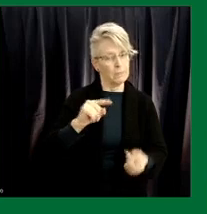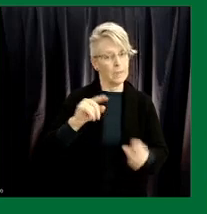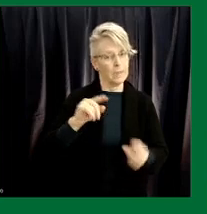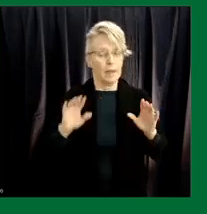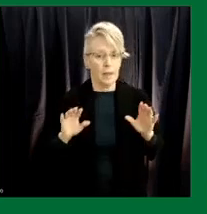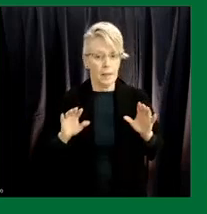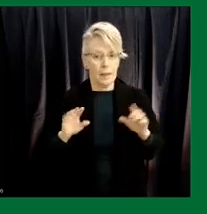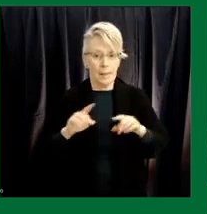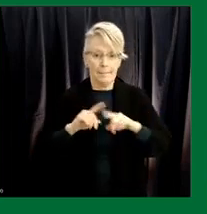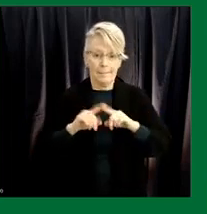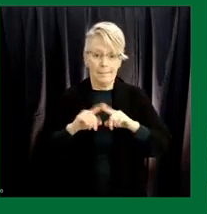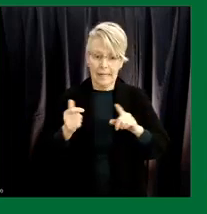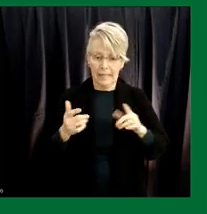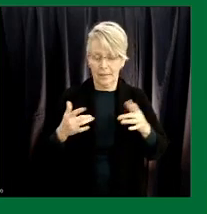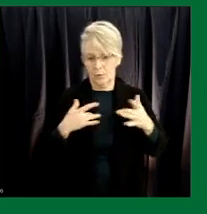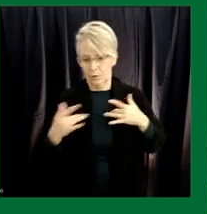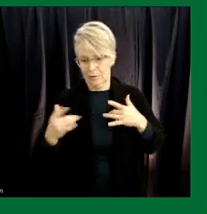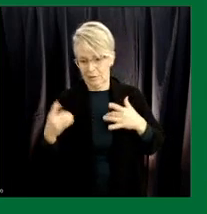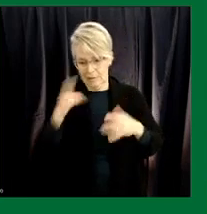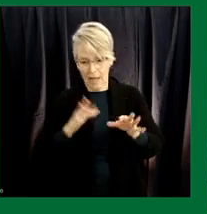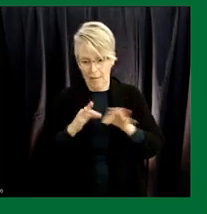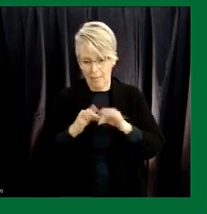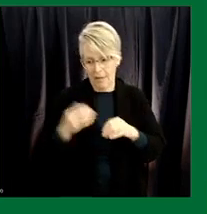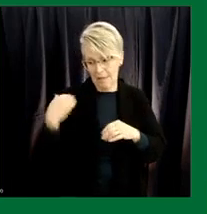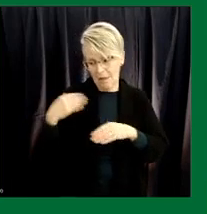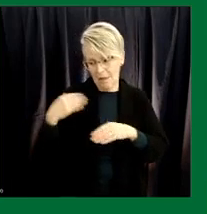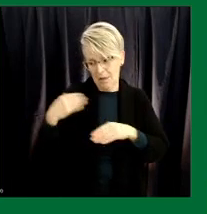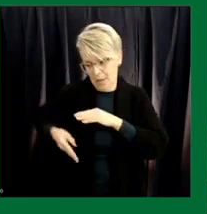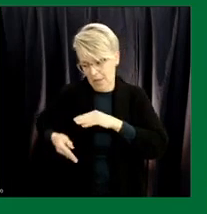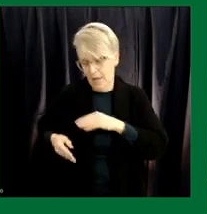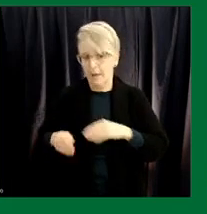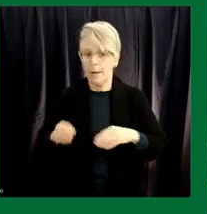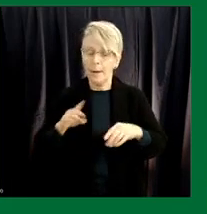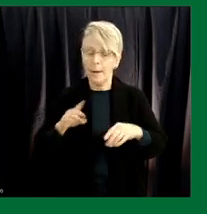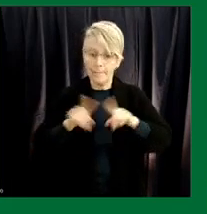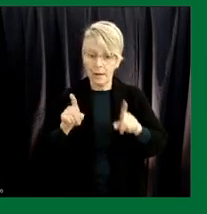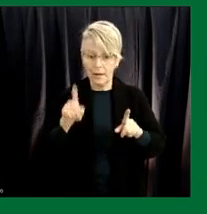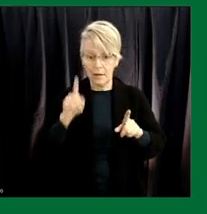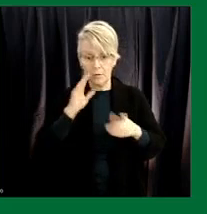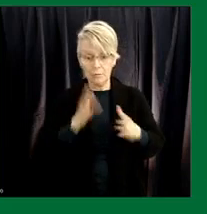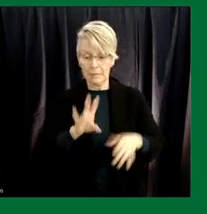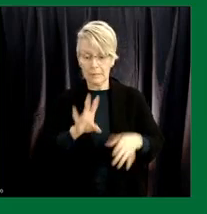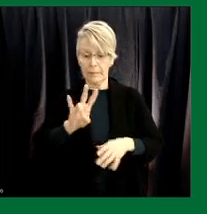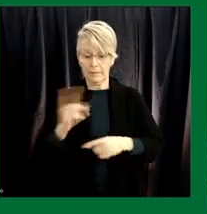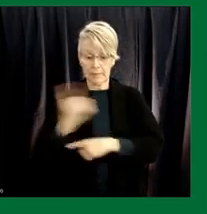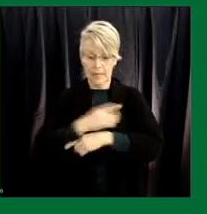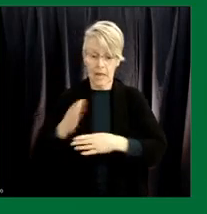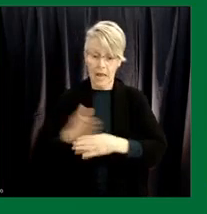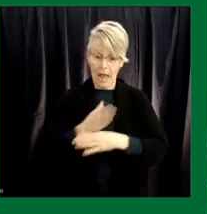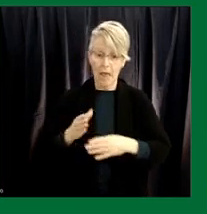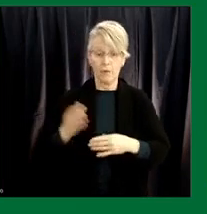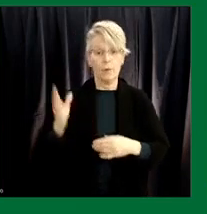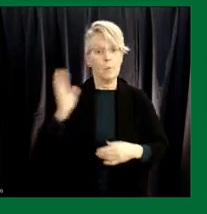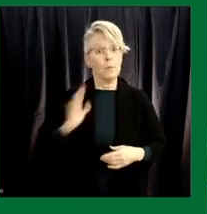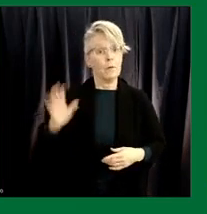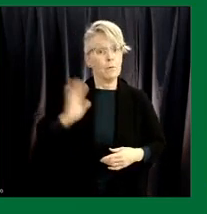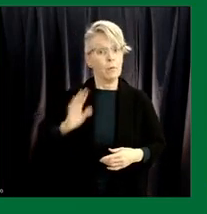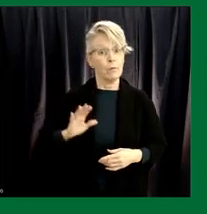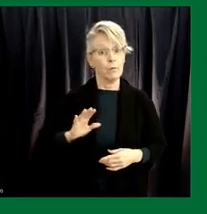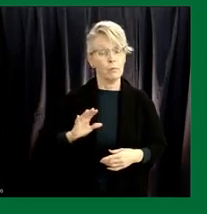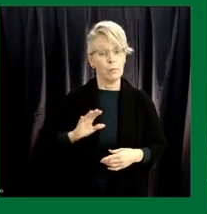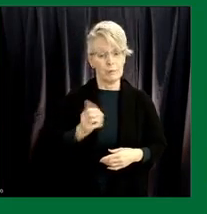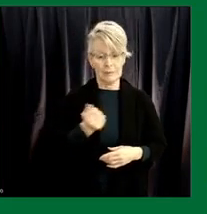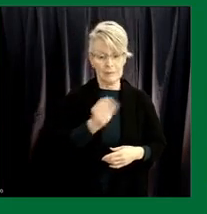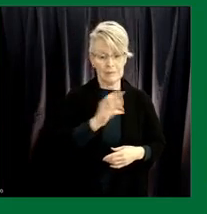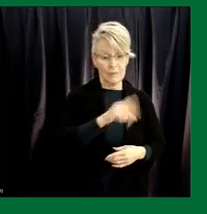uptick this last weekend but nevertheless overall our seven-day average is going down from 16.5